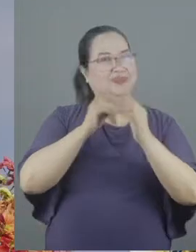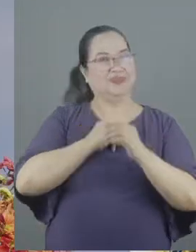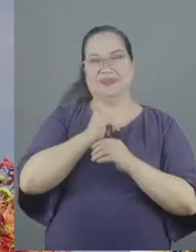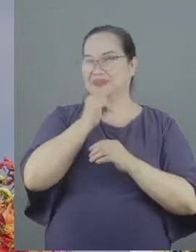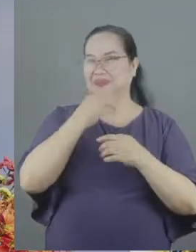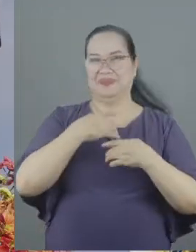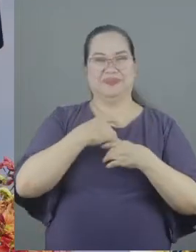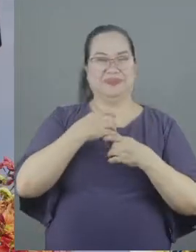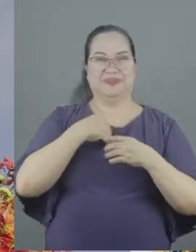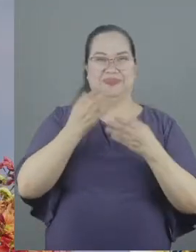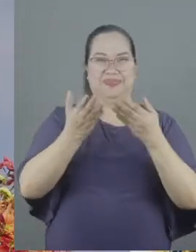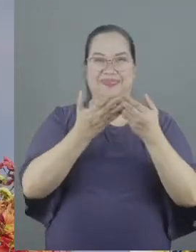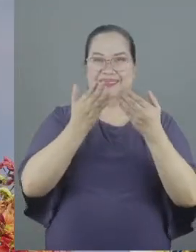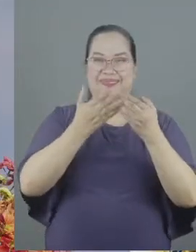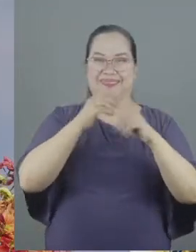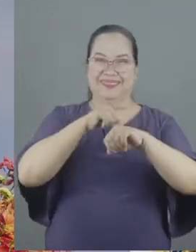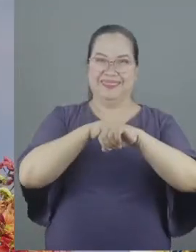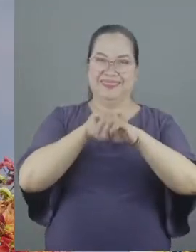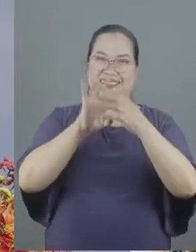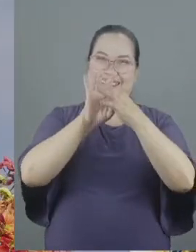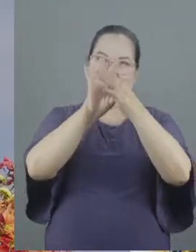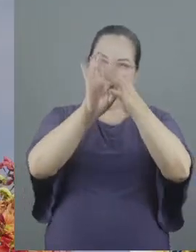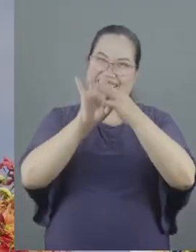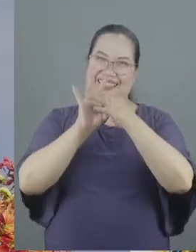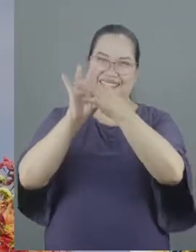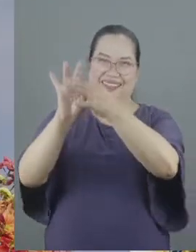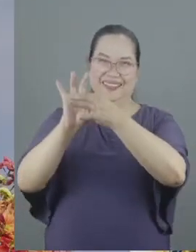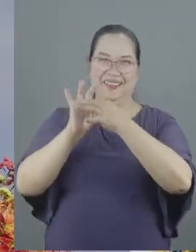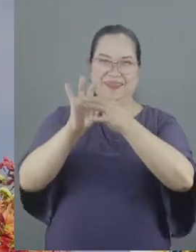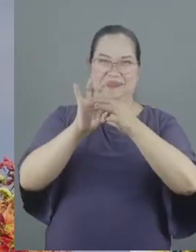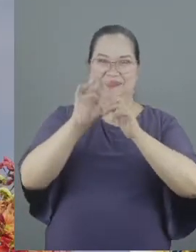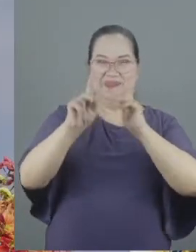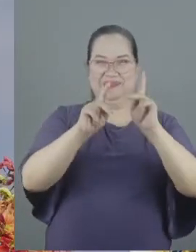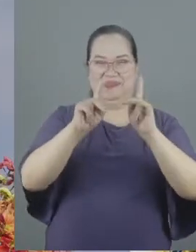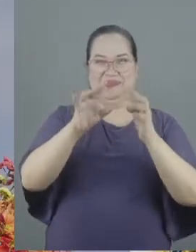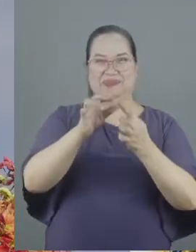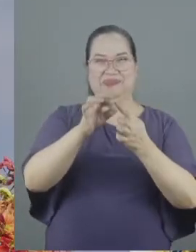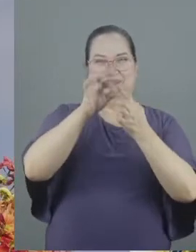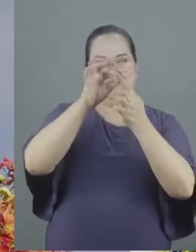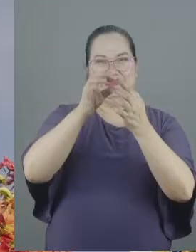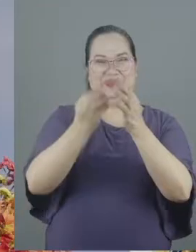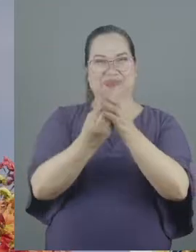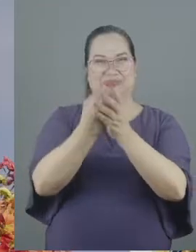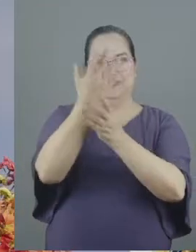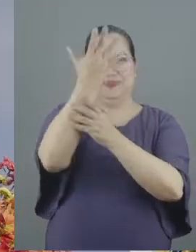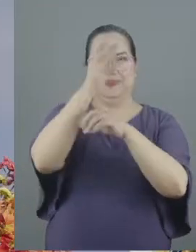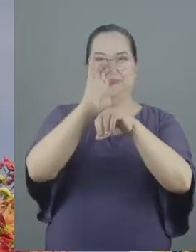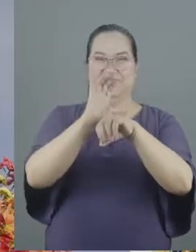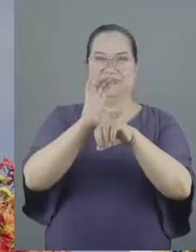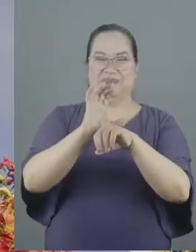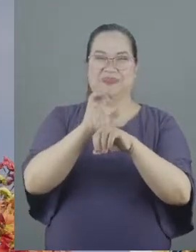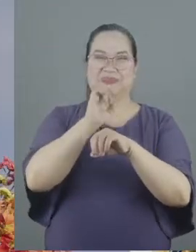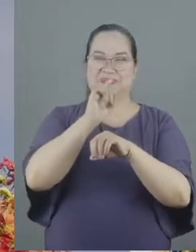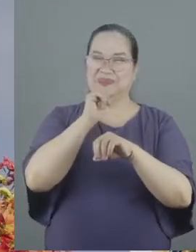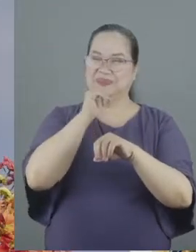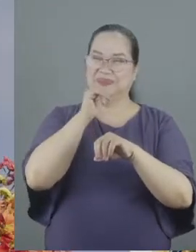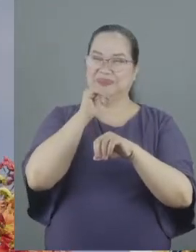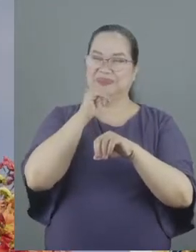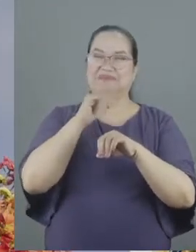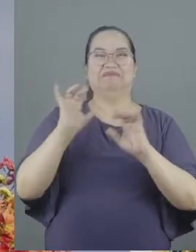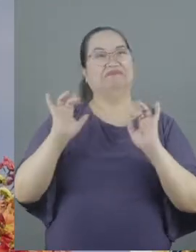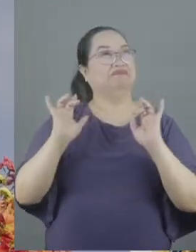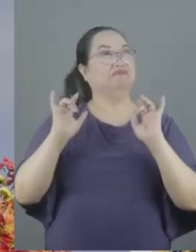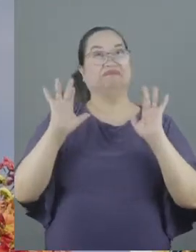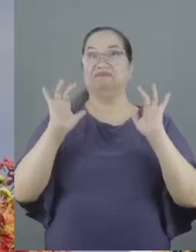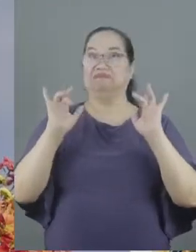have the easiest time relating with other people, especially growing up in church. It wasn't a walk in the park for me.